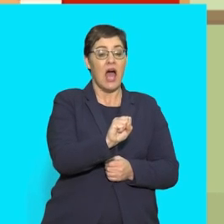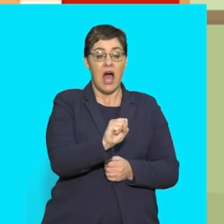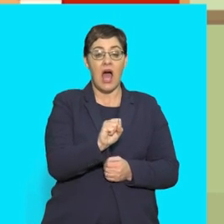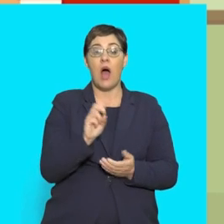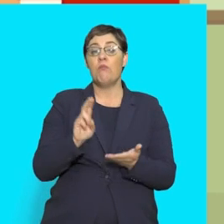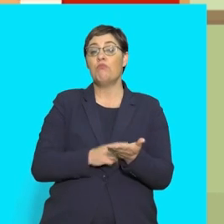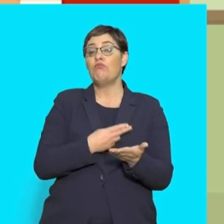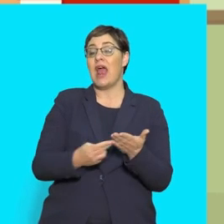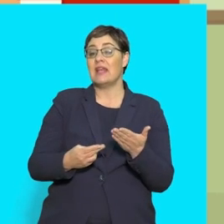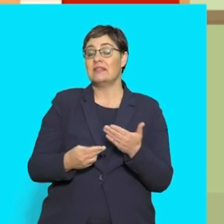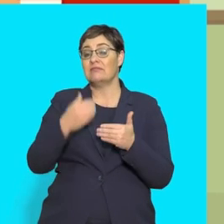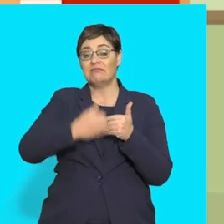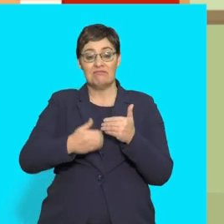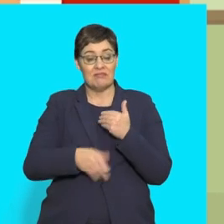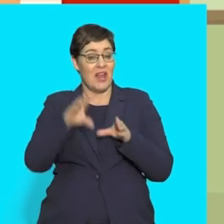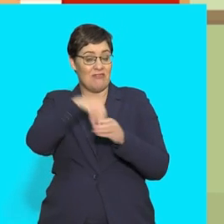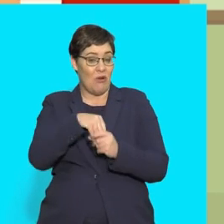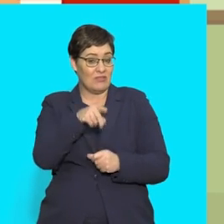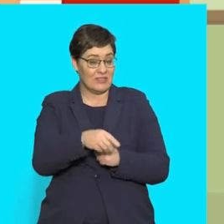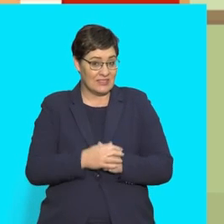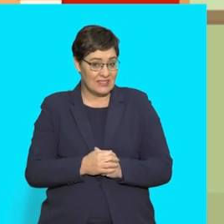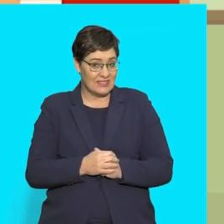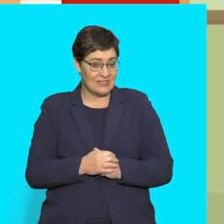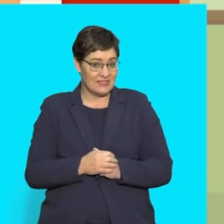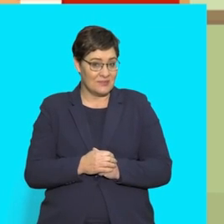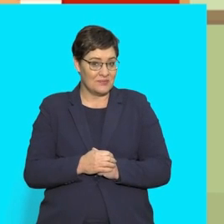bread and butter are part of it what is it